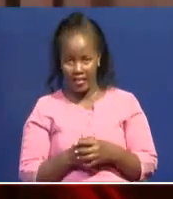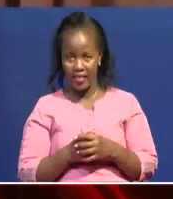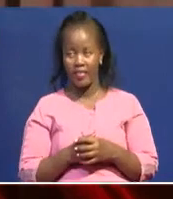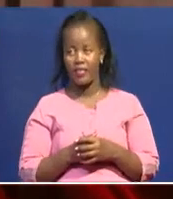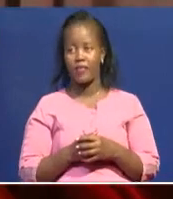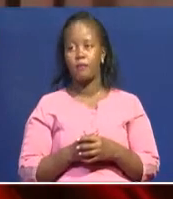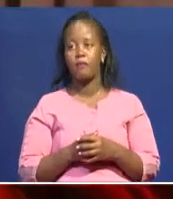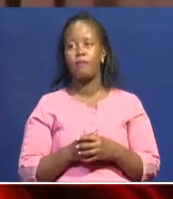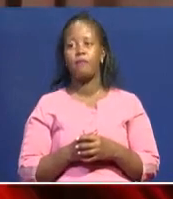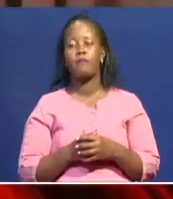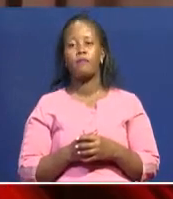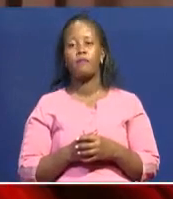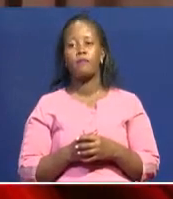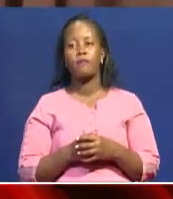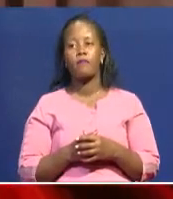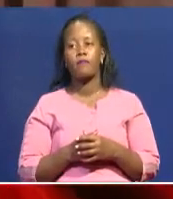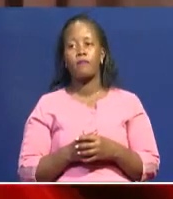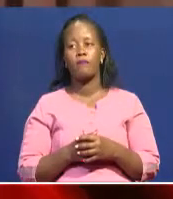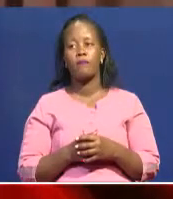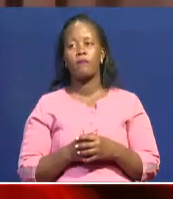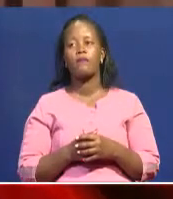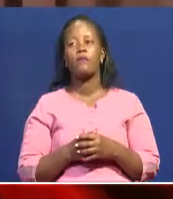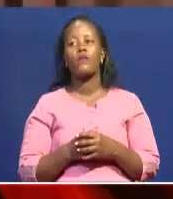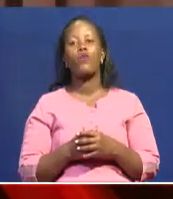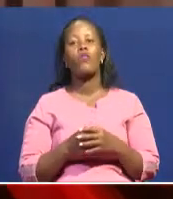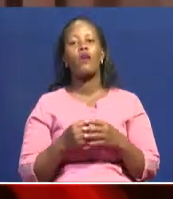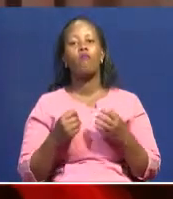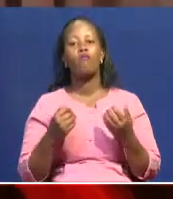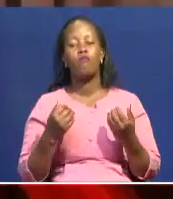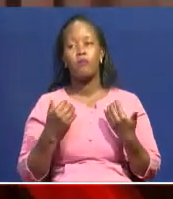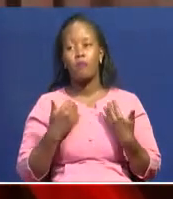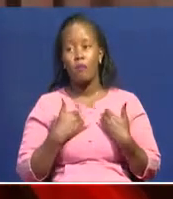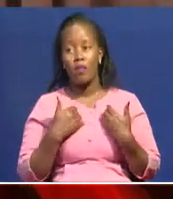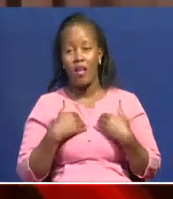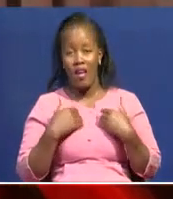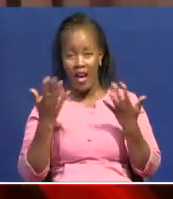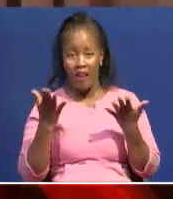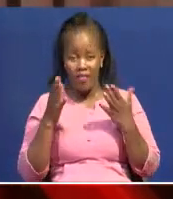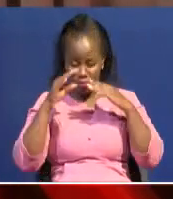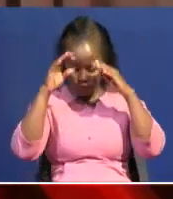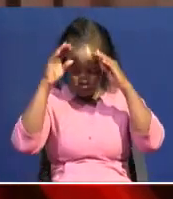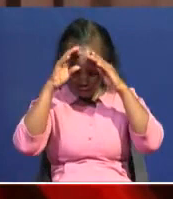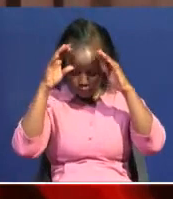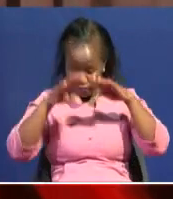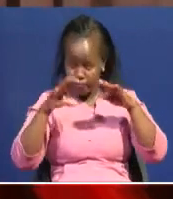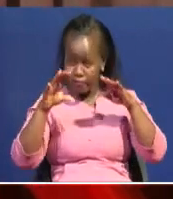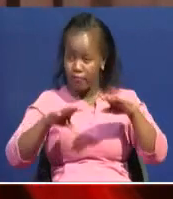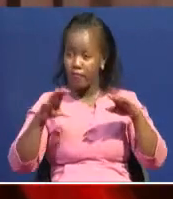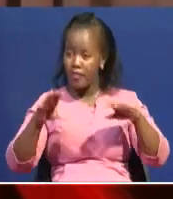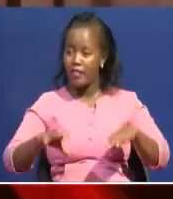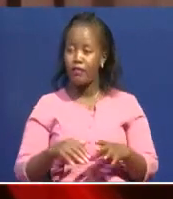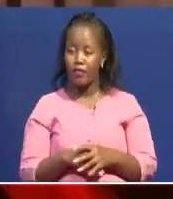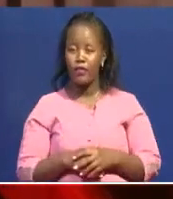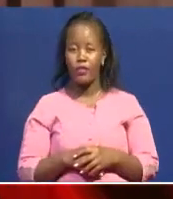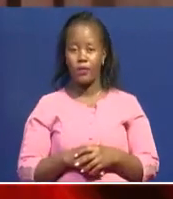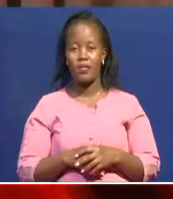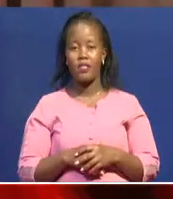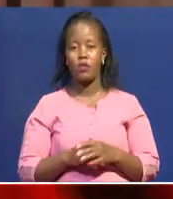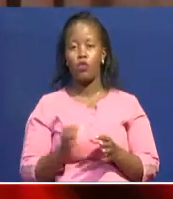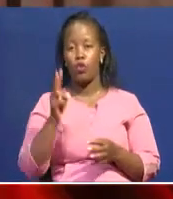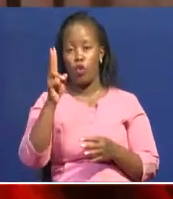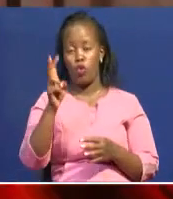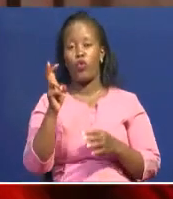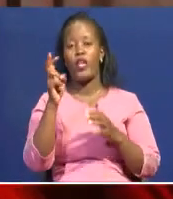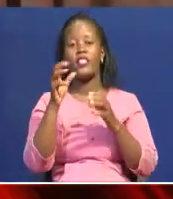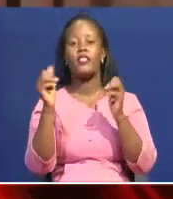with the advent of the volition, the 2010